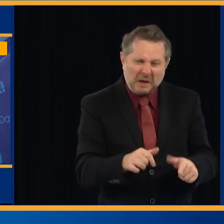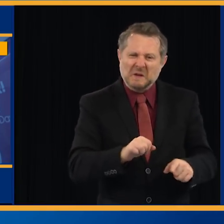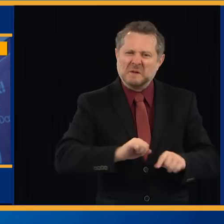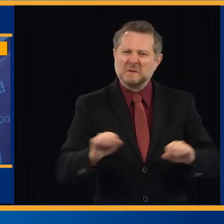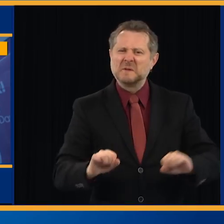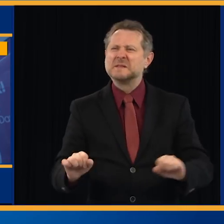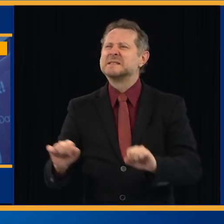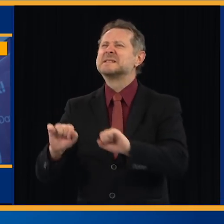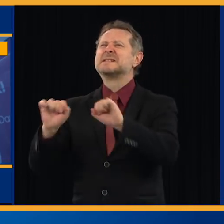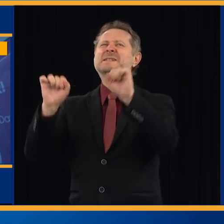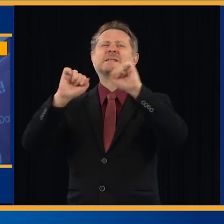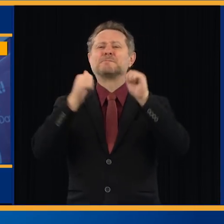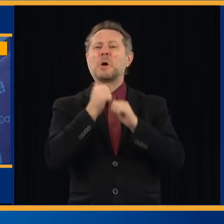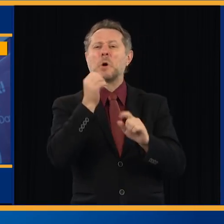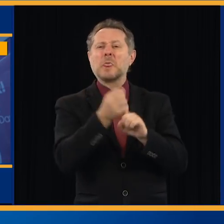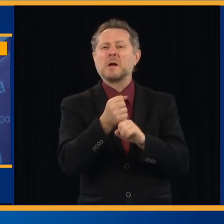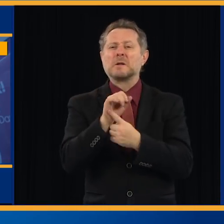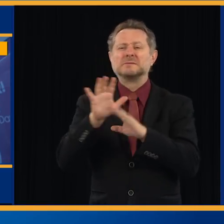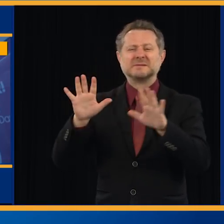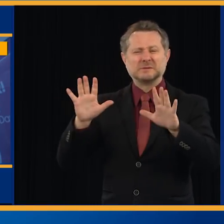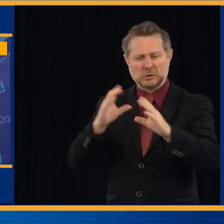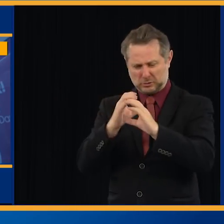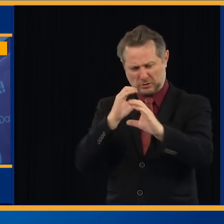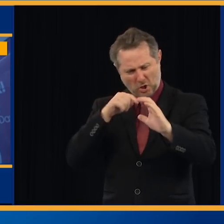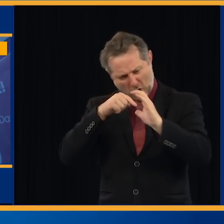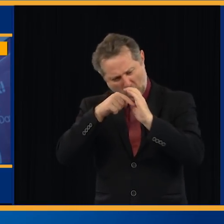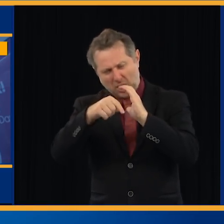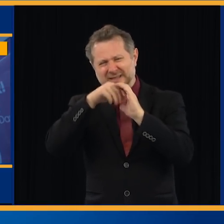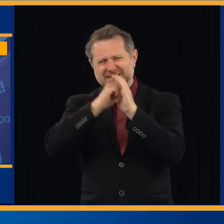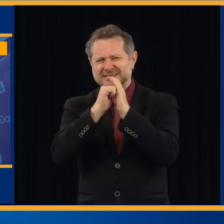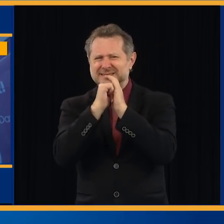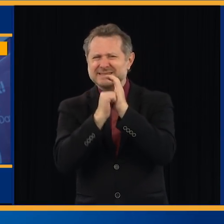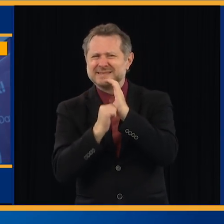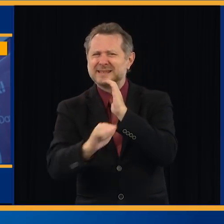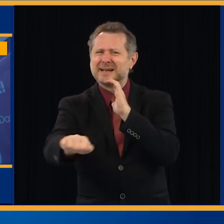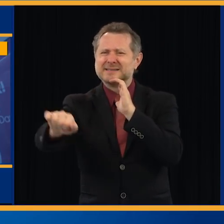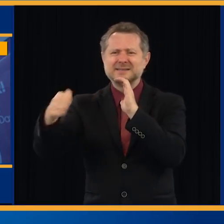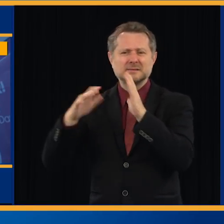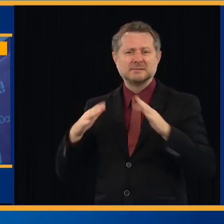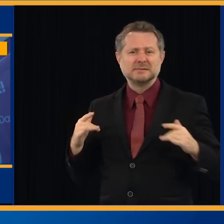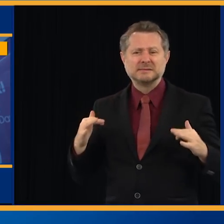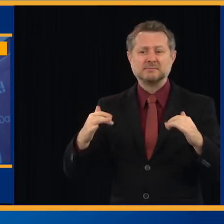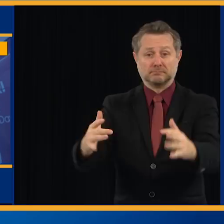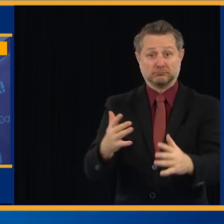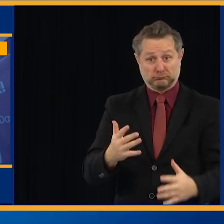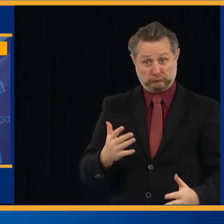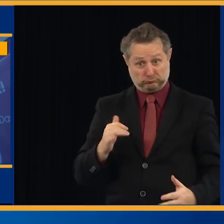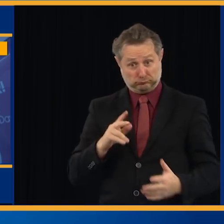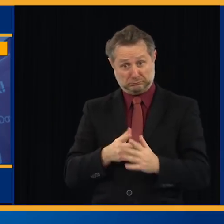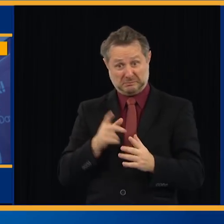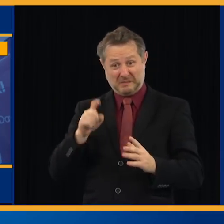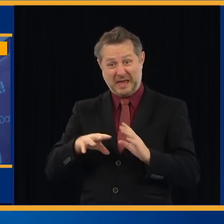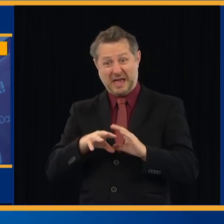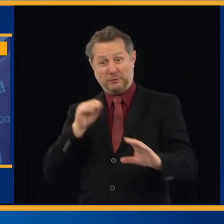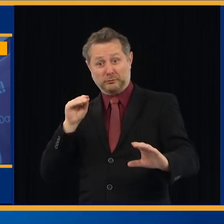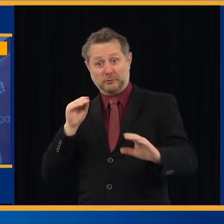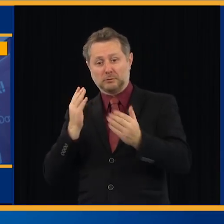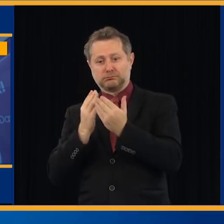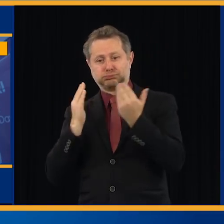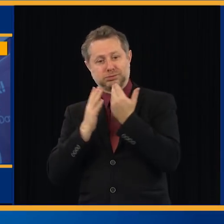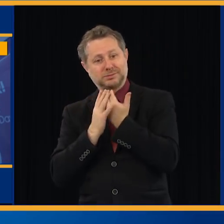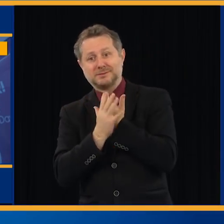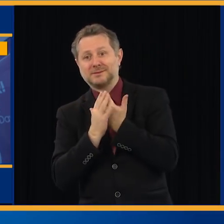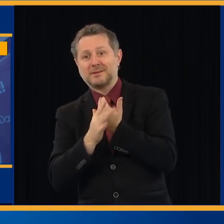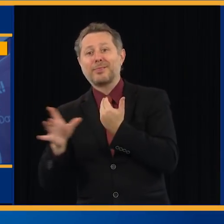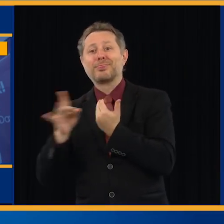interior of the car. And then you have to disinfect the stations, the handrails,